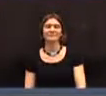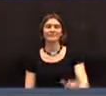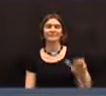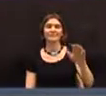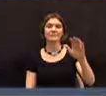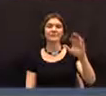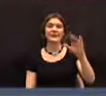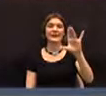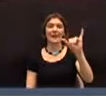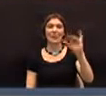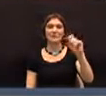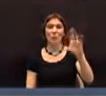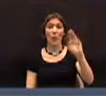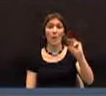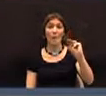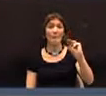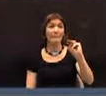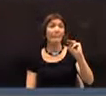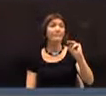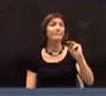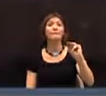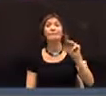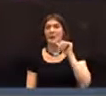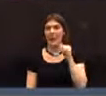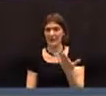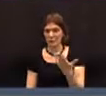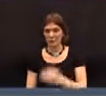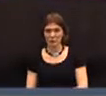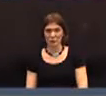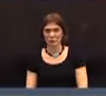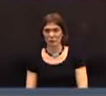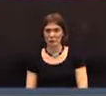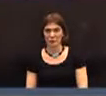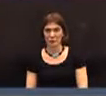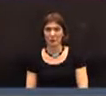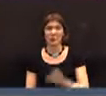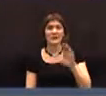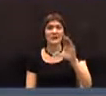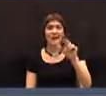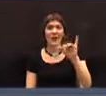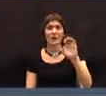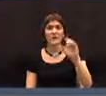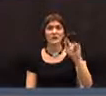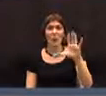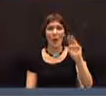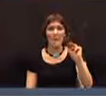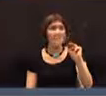Carrie Storm. Carrie here? Sure. Carrie Storm.